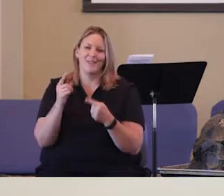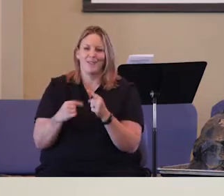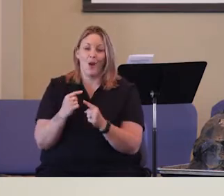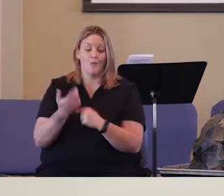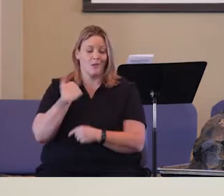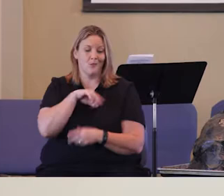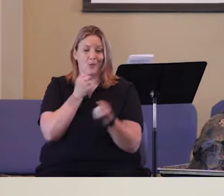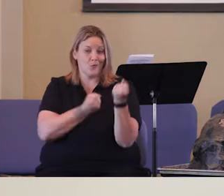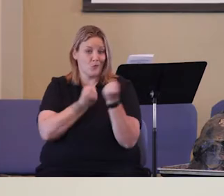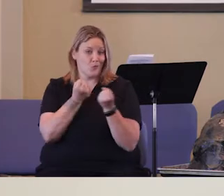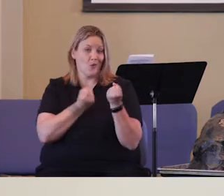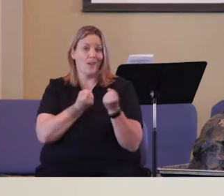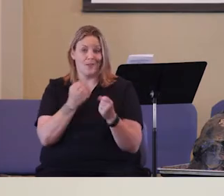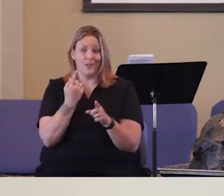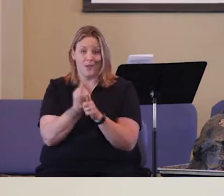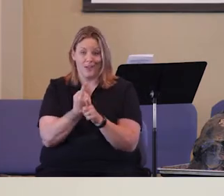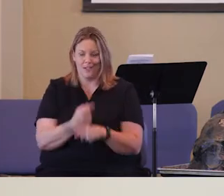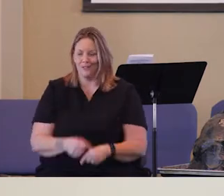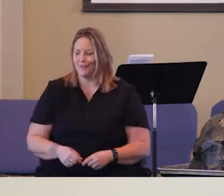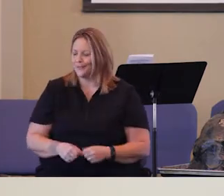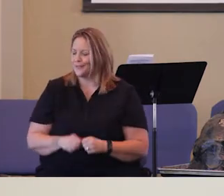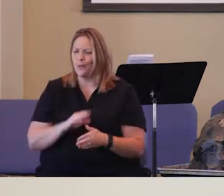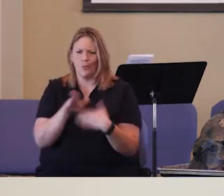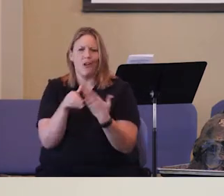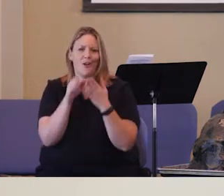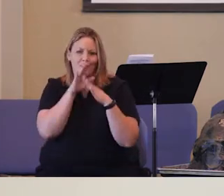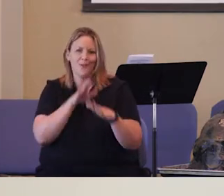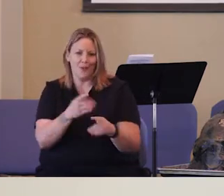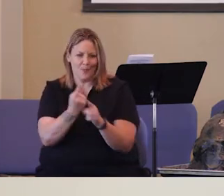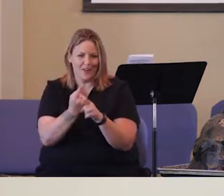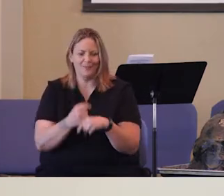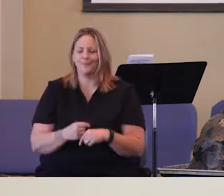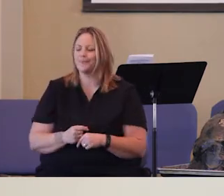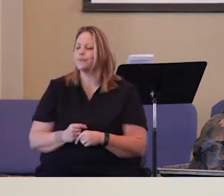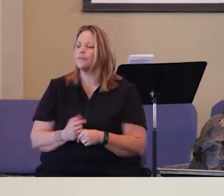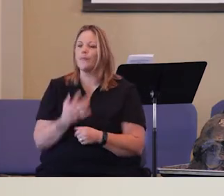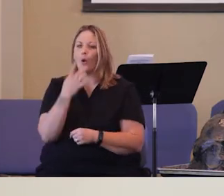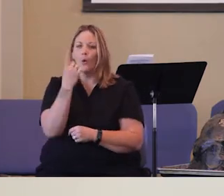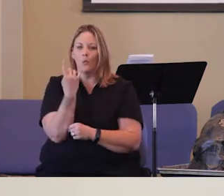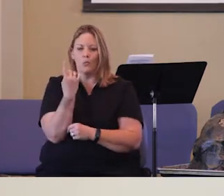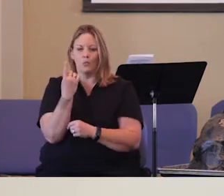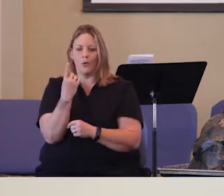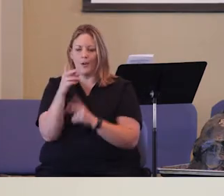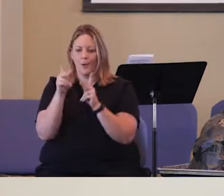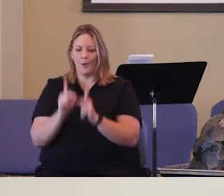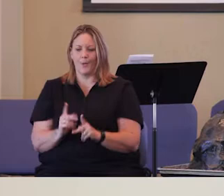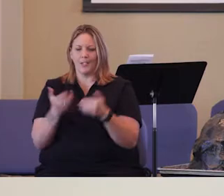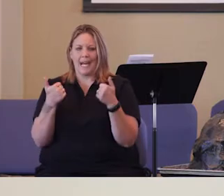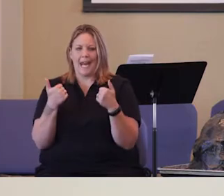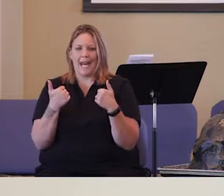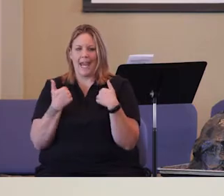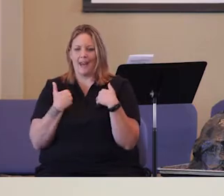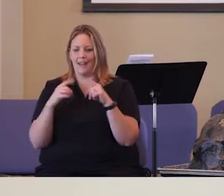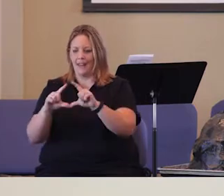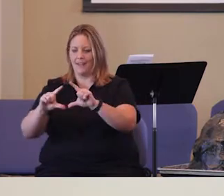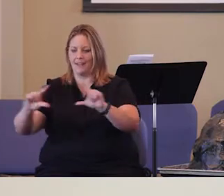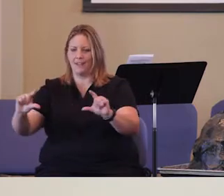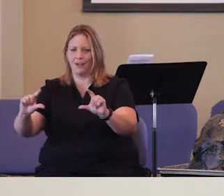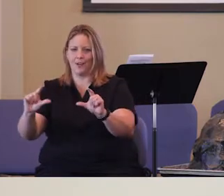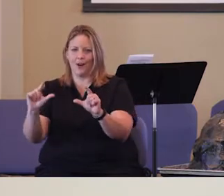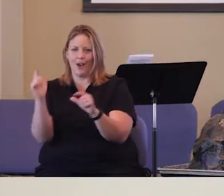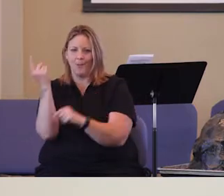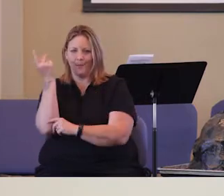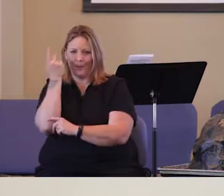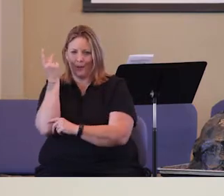driving. We're all calm and collected when we're driving. One person had a political bumper sticker. Don't know how it